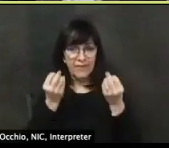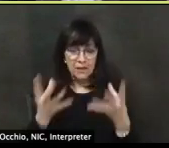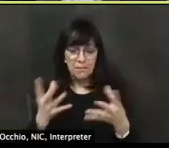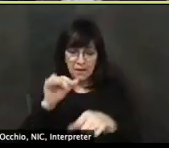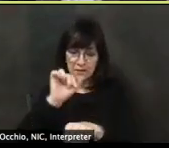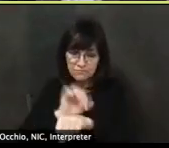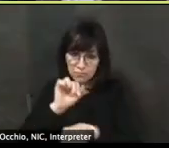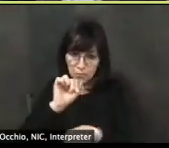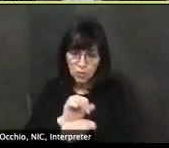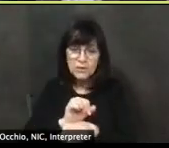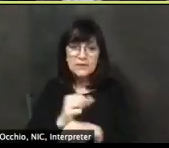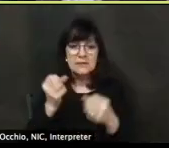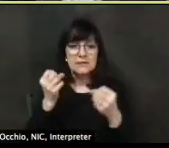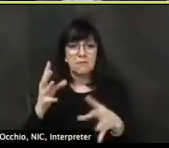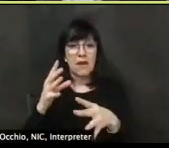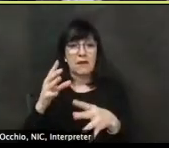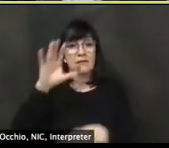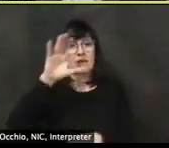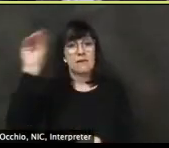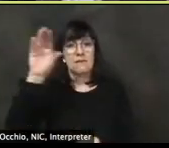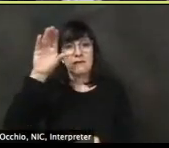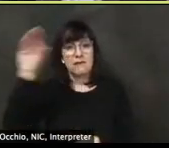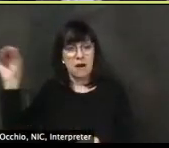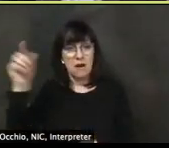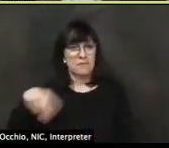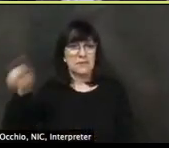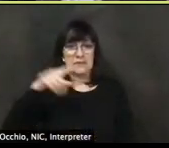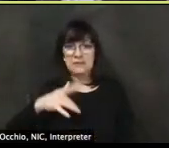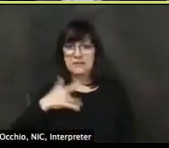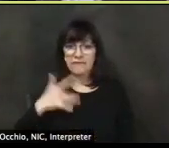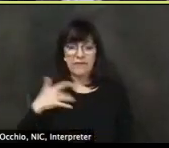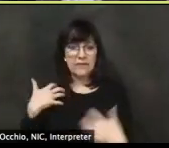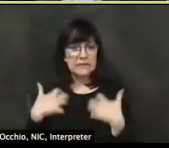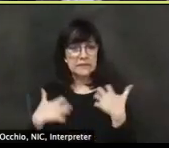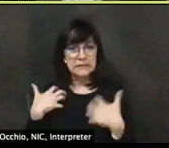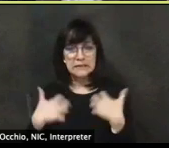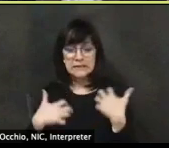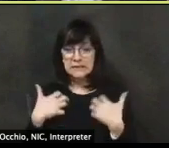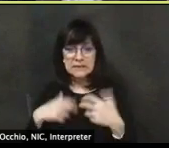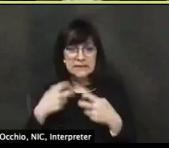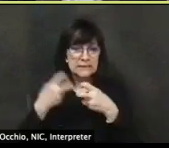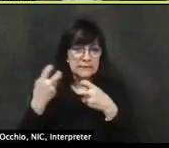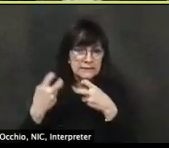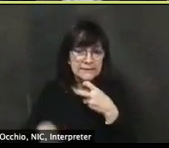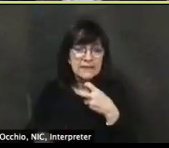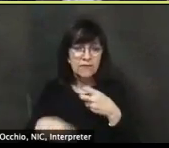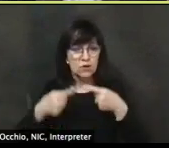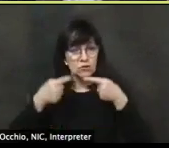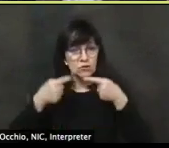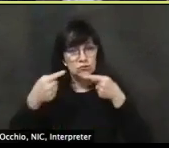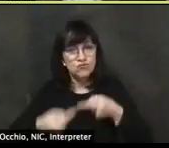know some of the difficulties that you're having right now, and are here to help you get through it.